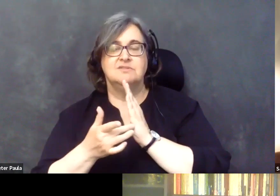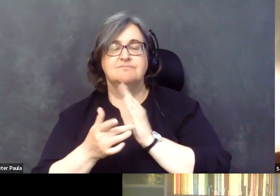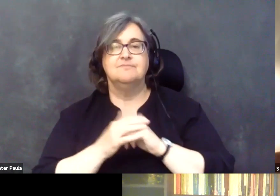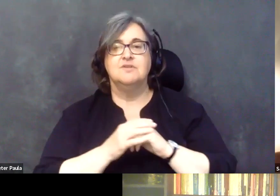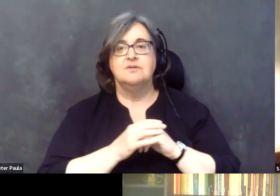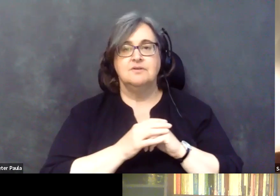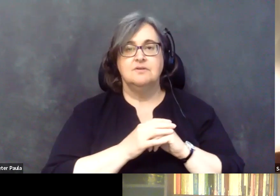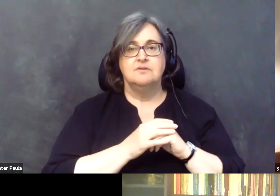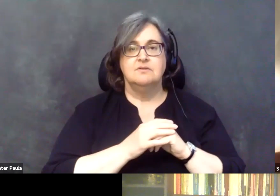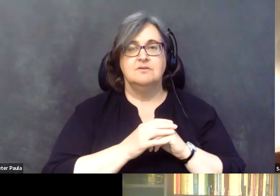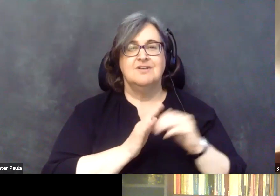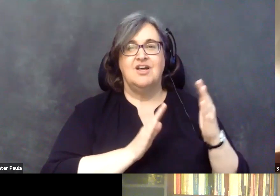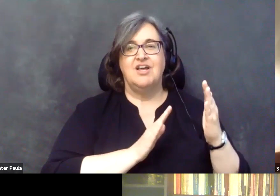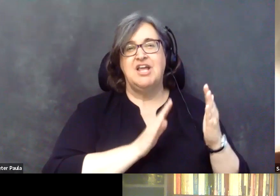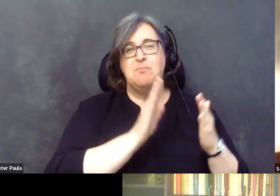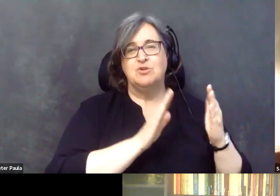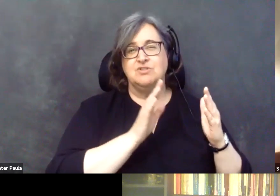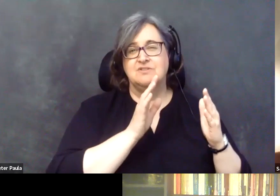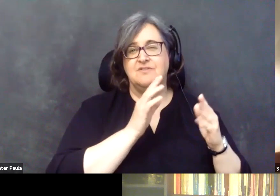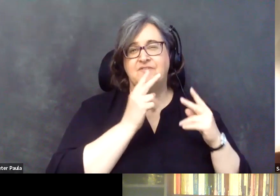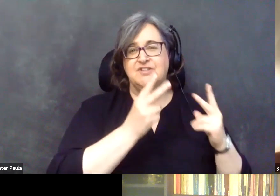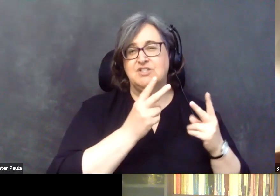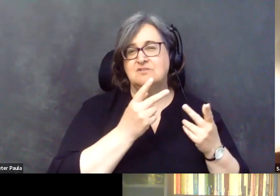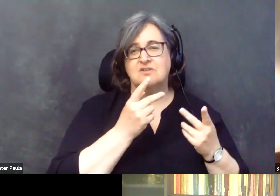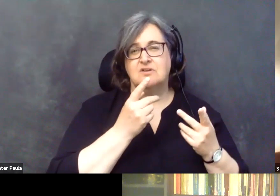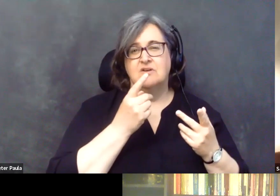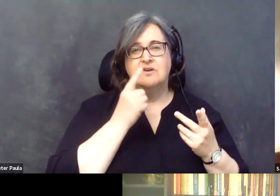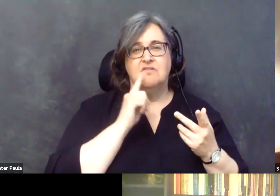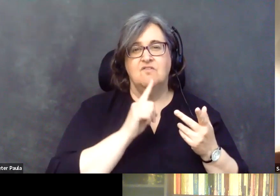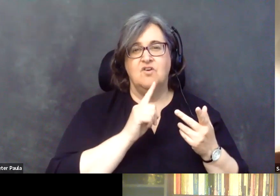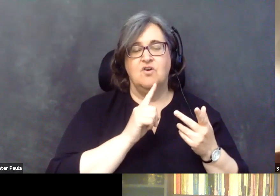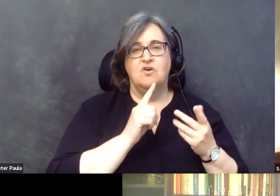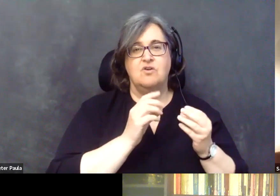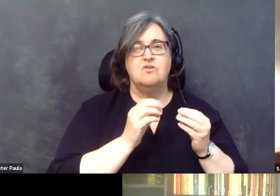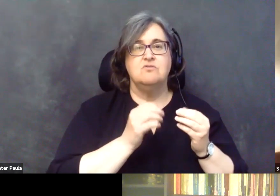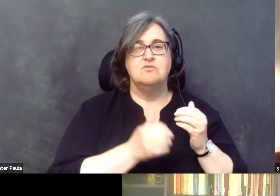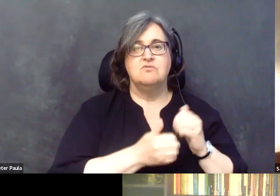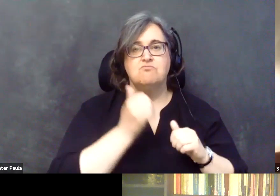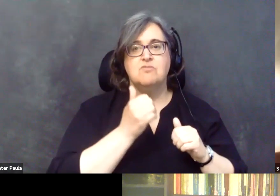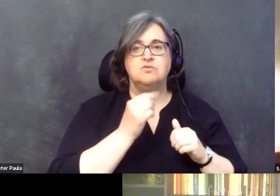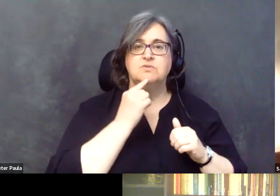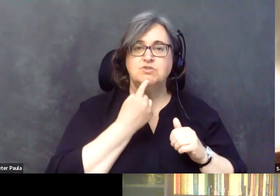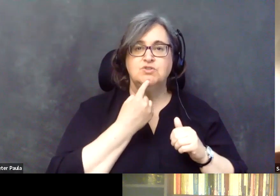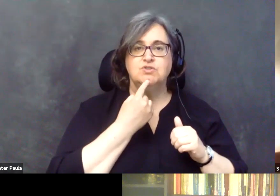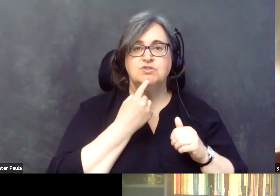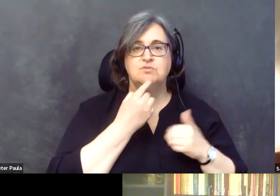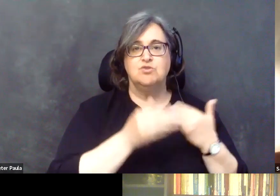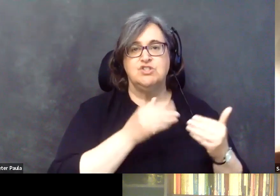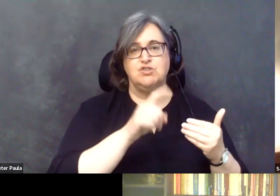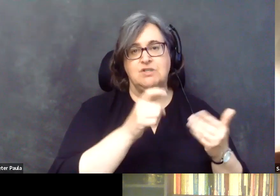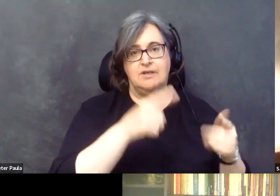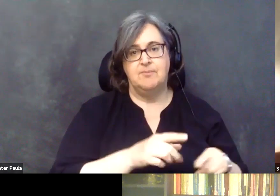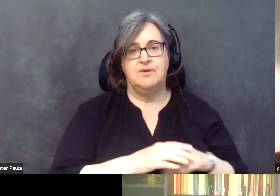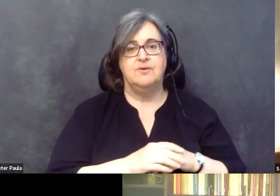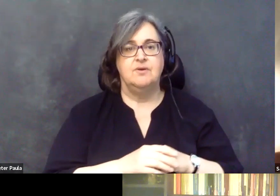visits would be for, you know, more skilled procedures that need to be done. Uh,